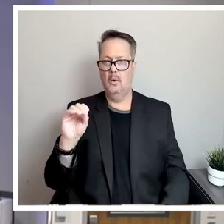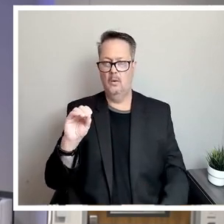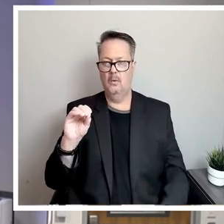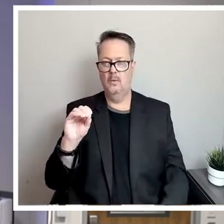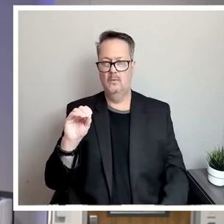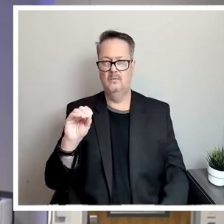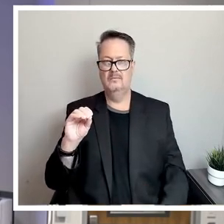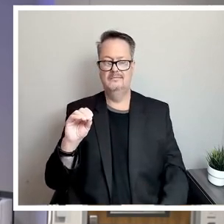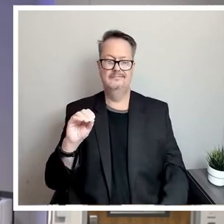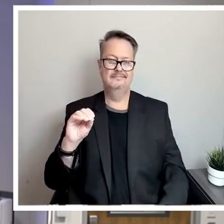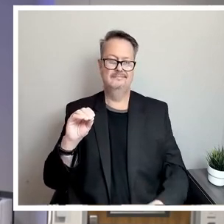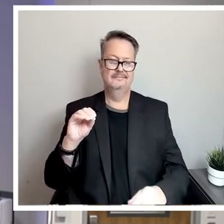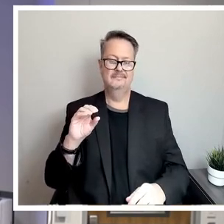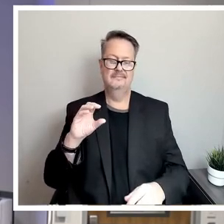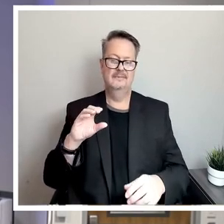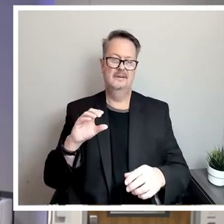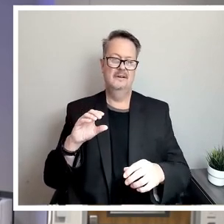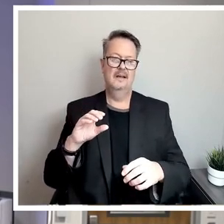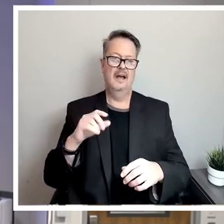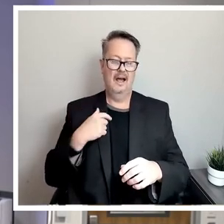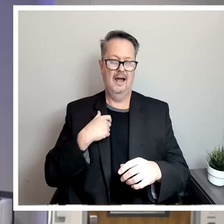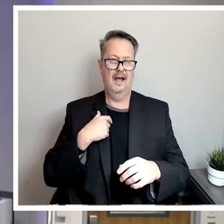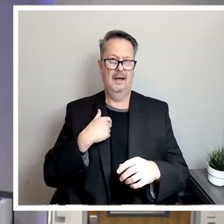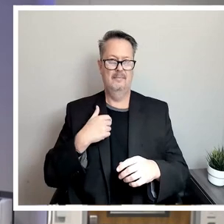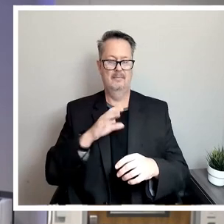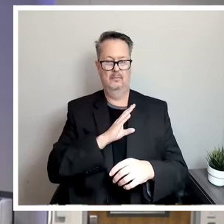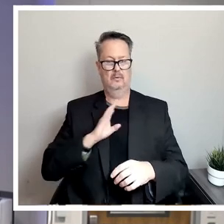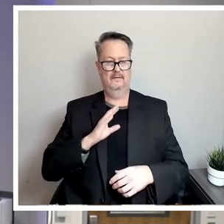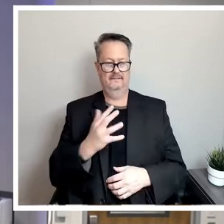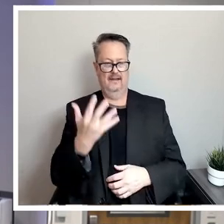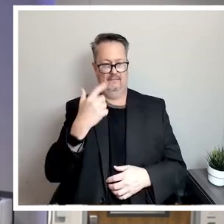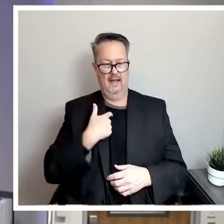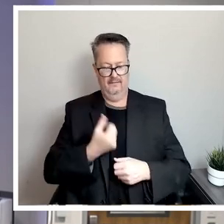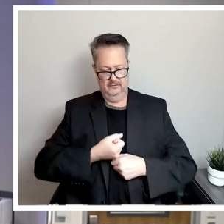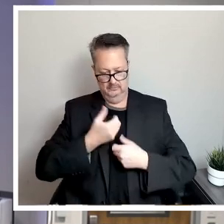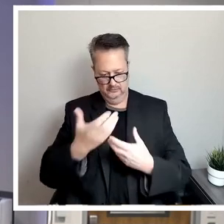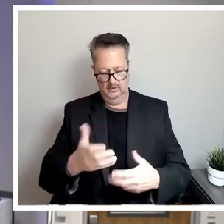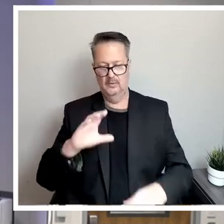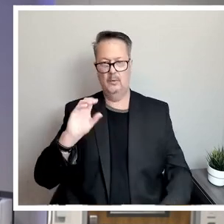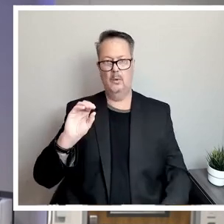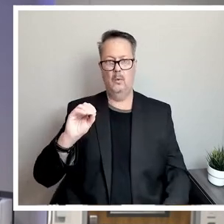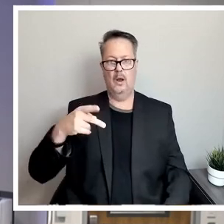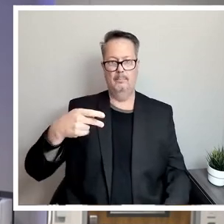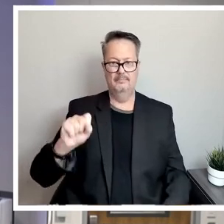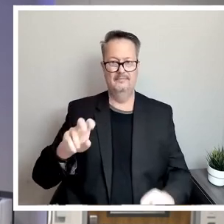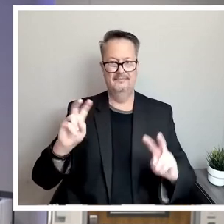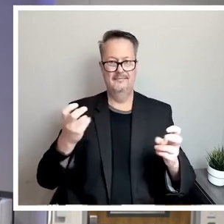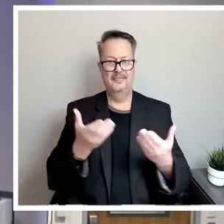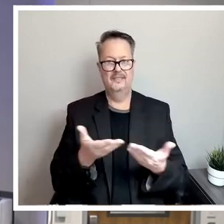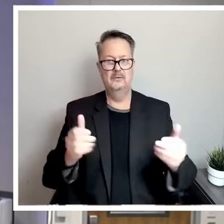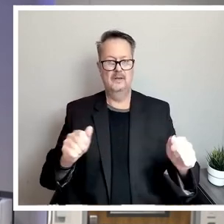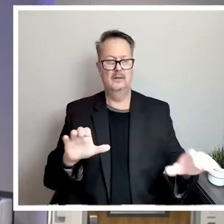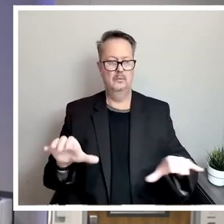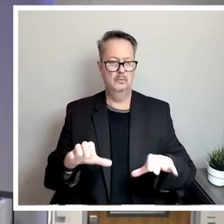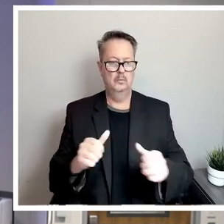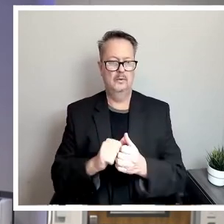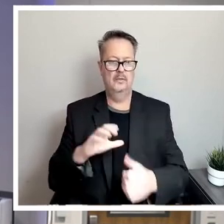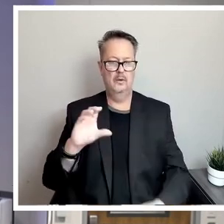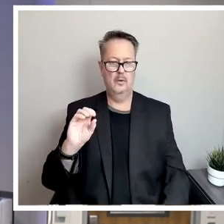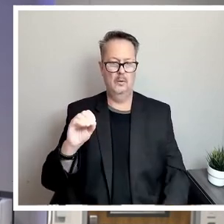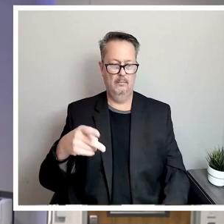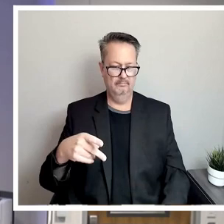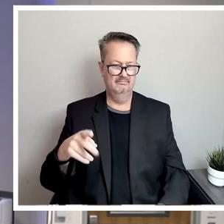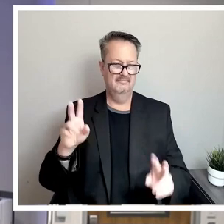of five, and I've expressed that, things that we could do with coal. But we have to always rethink